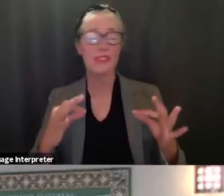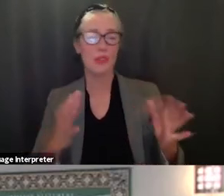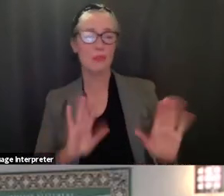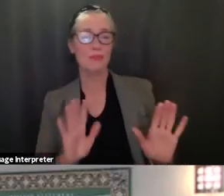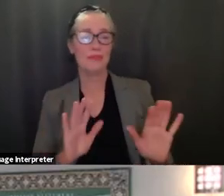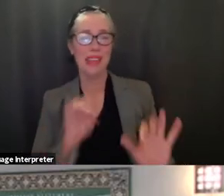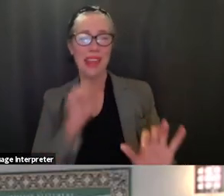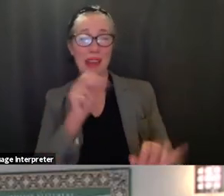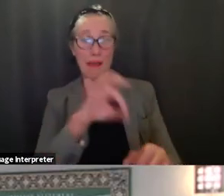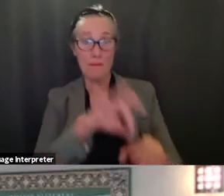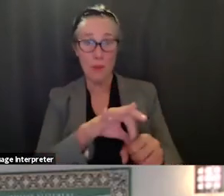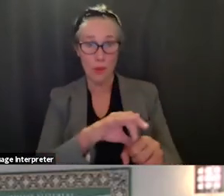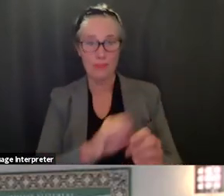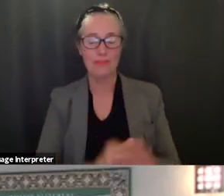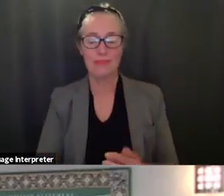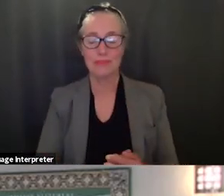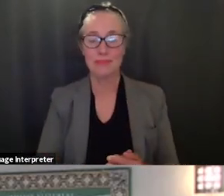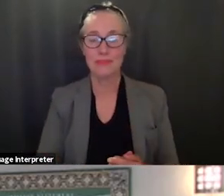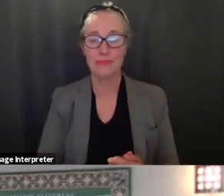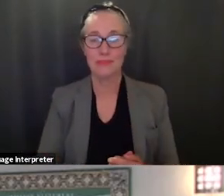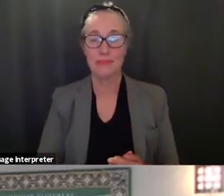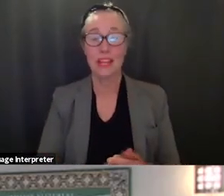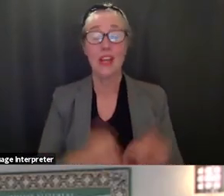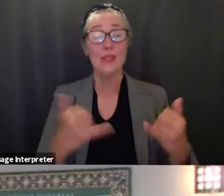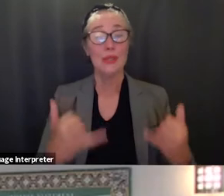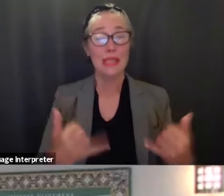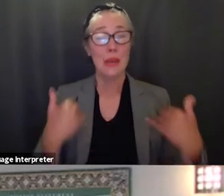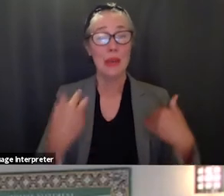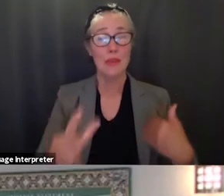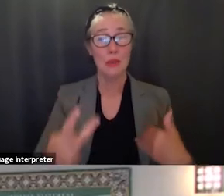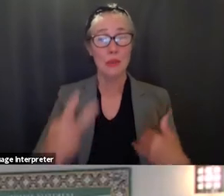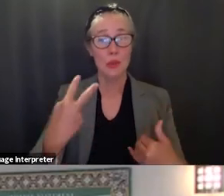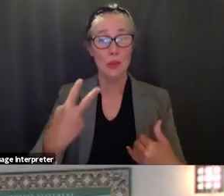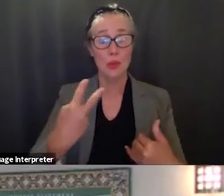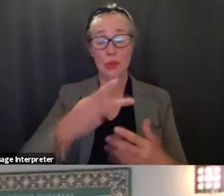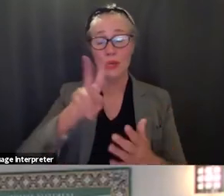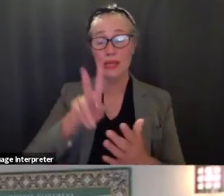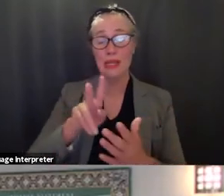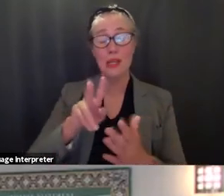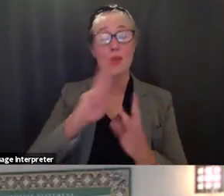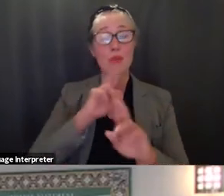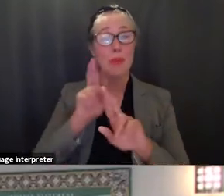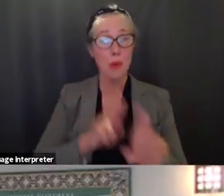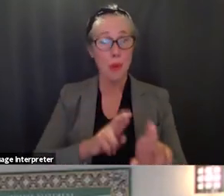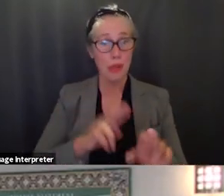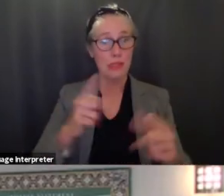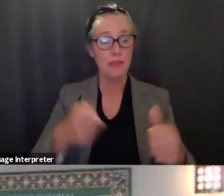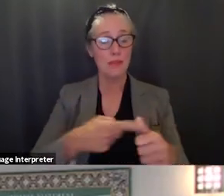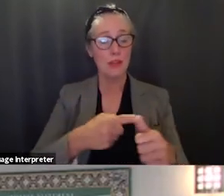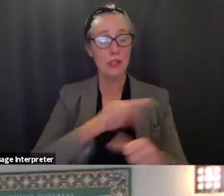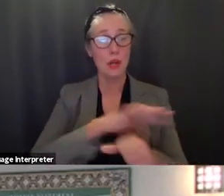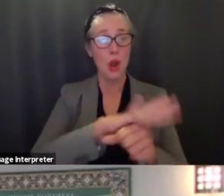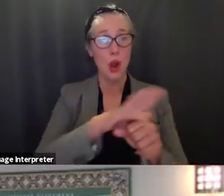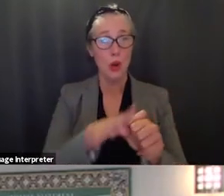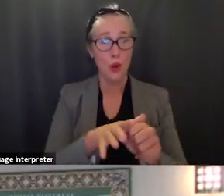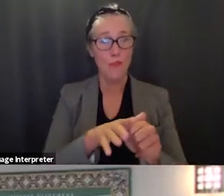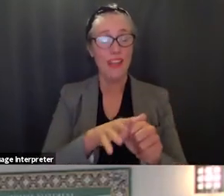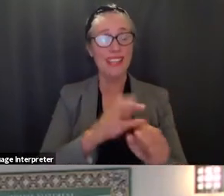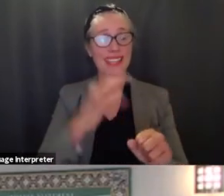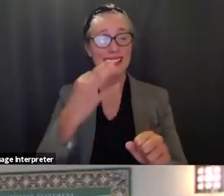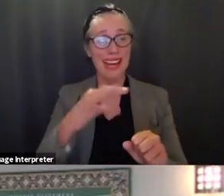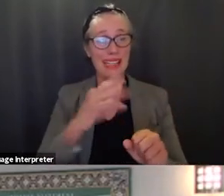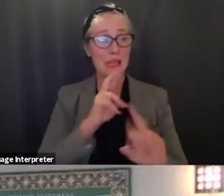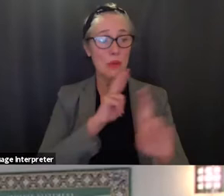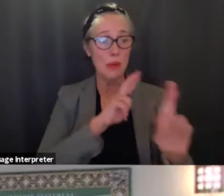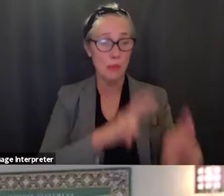and today as before we have two regularly scheduled reports the covid19 report at seven and the summer of